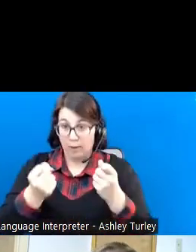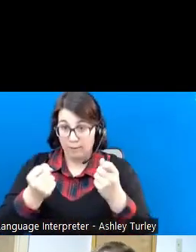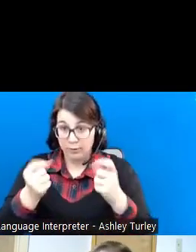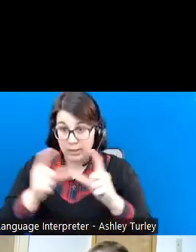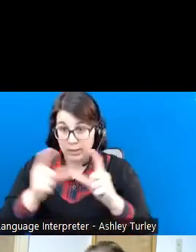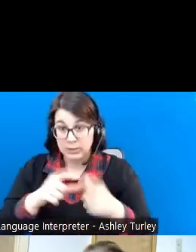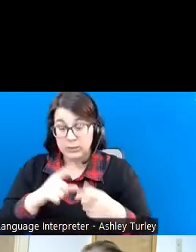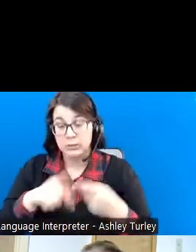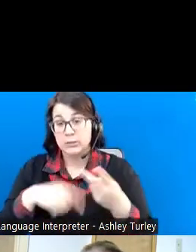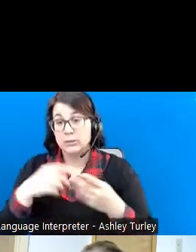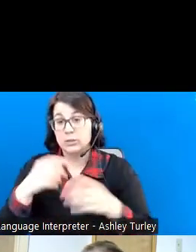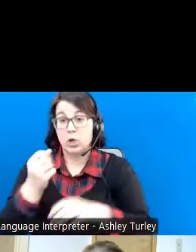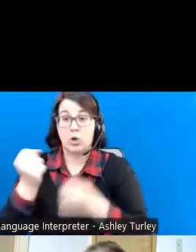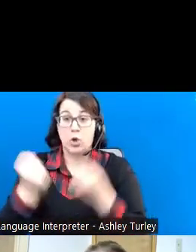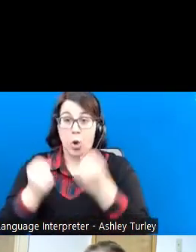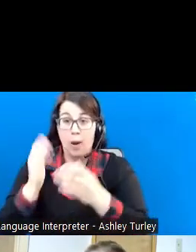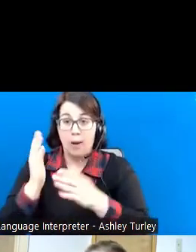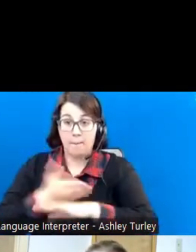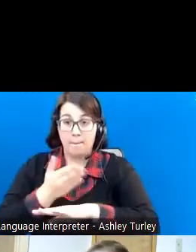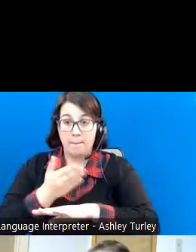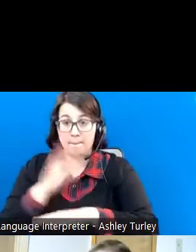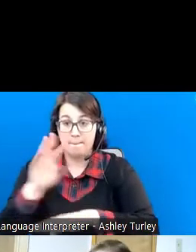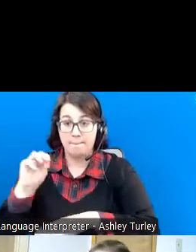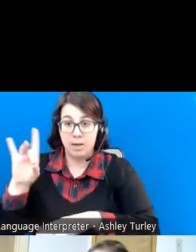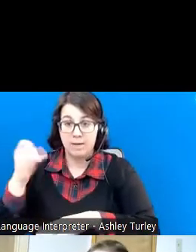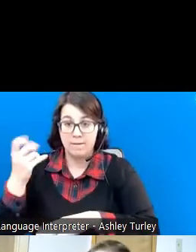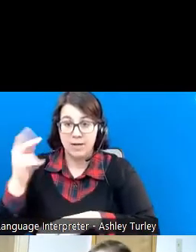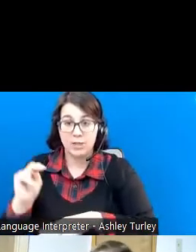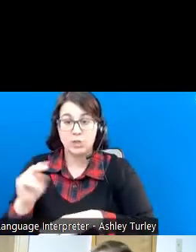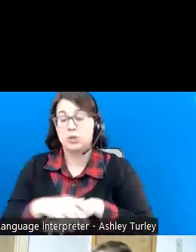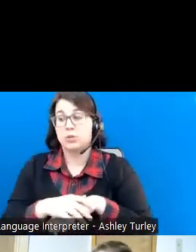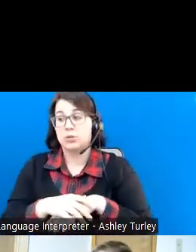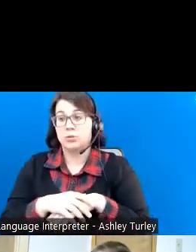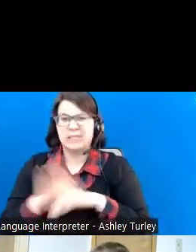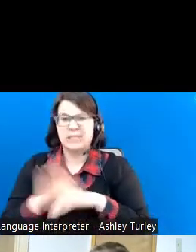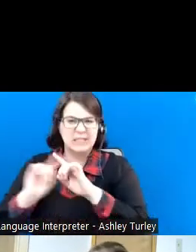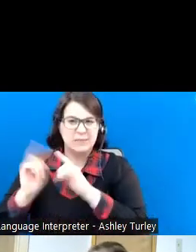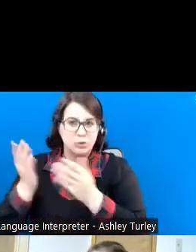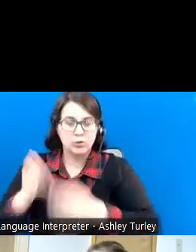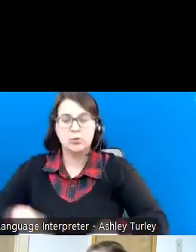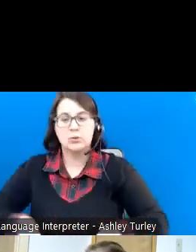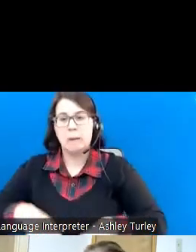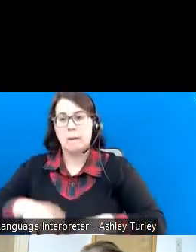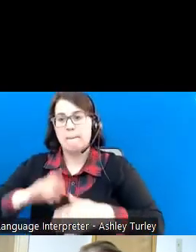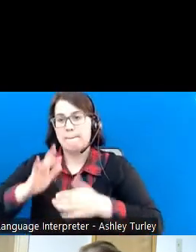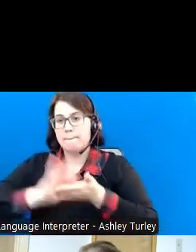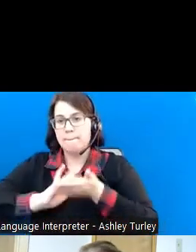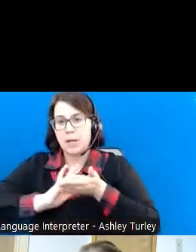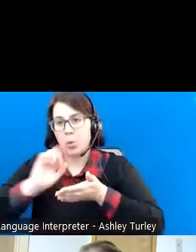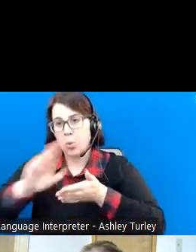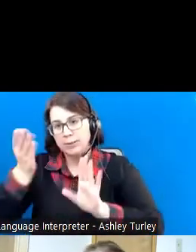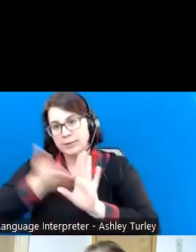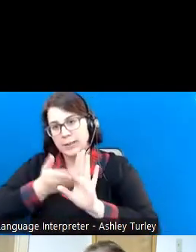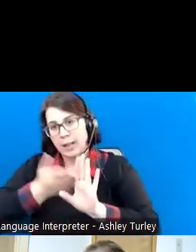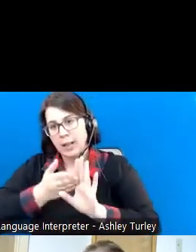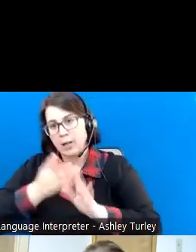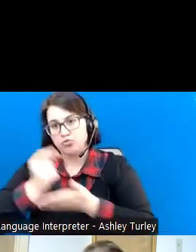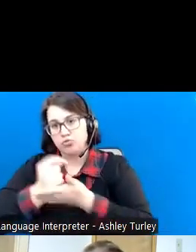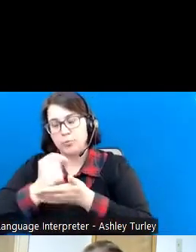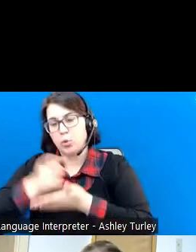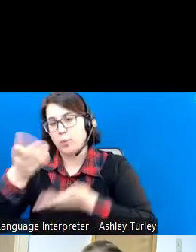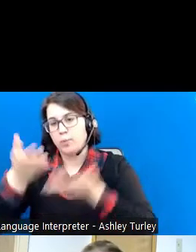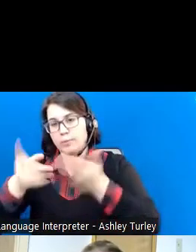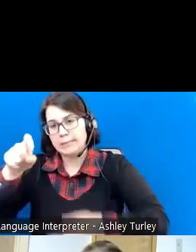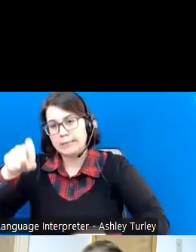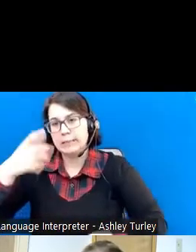vehicle modifications, you know, all those different services, medical or psychological treatment that an individual may need to be able to